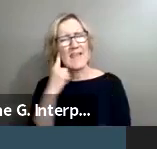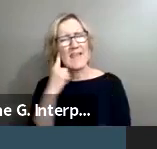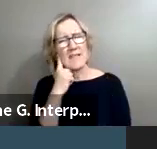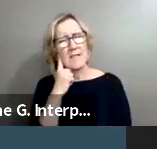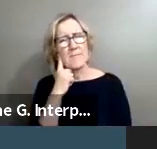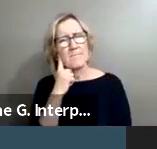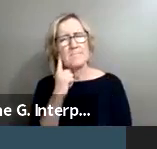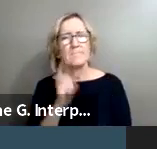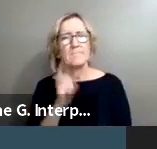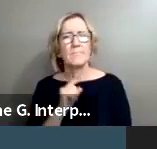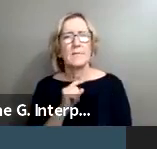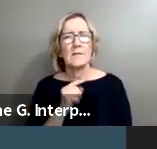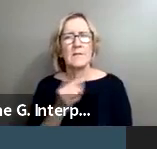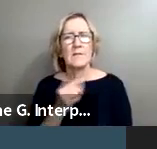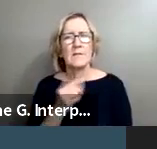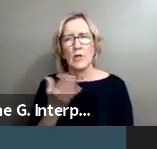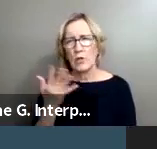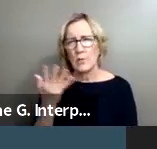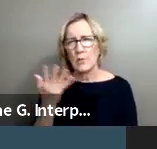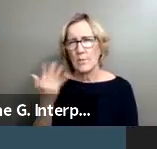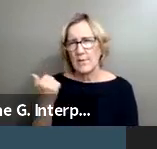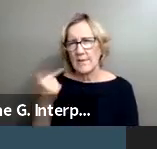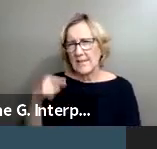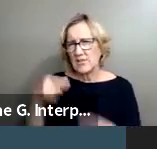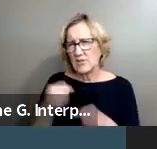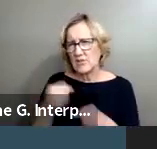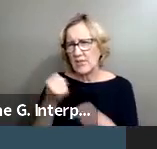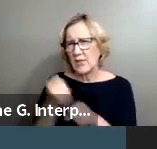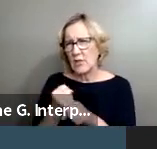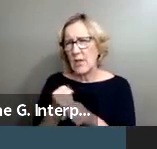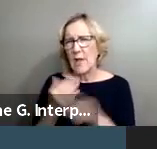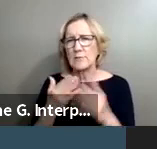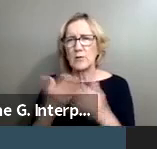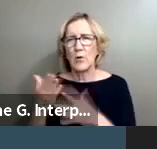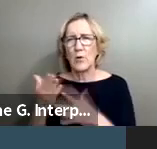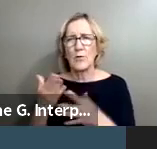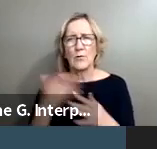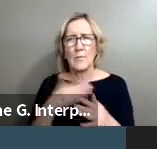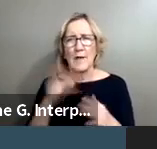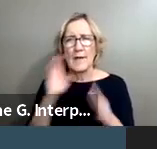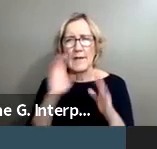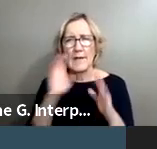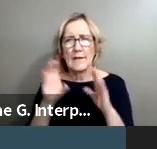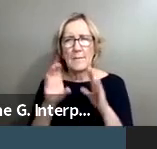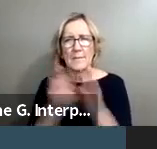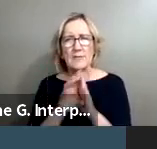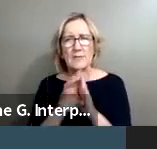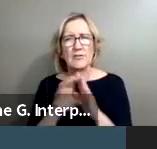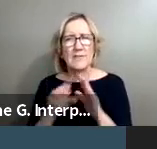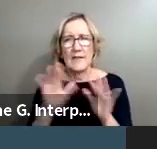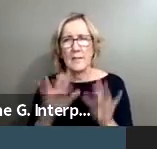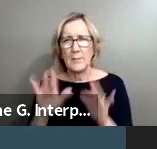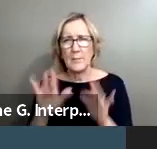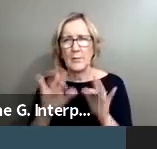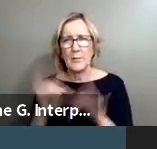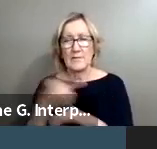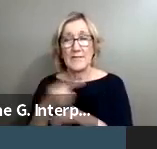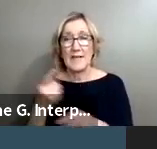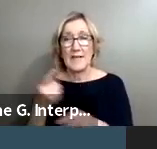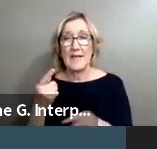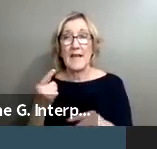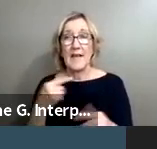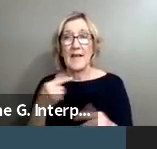earlier this year. You know, I was going through all of my photos on my computer one day and I said, you know, I don't have any